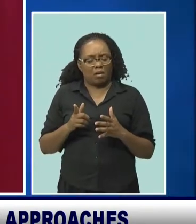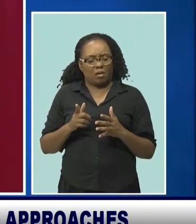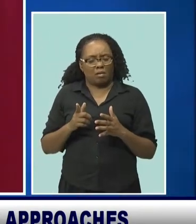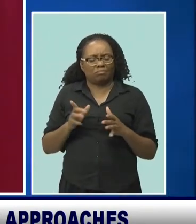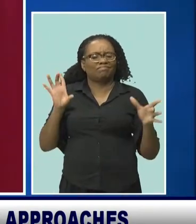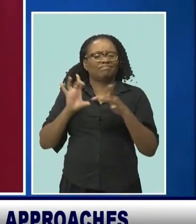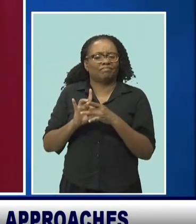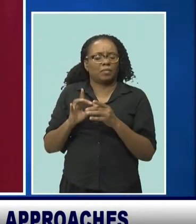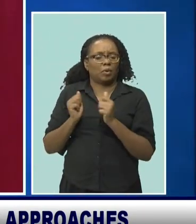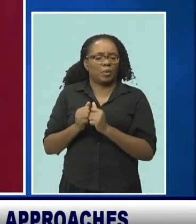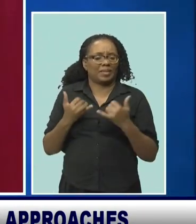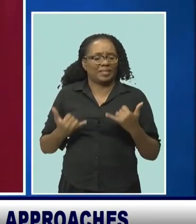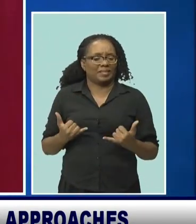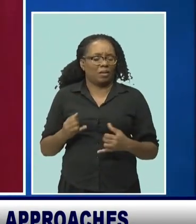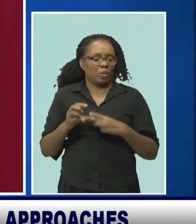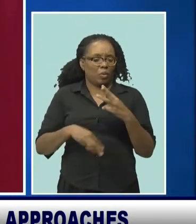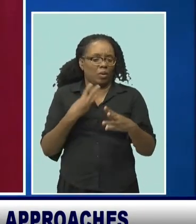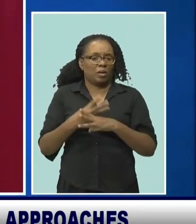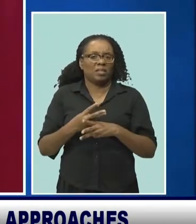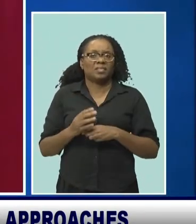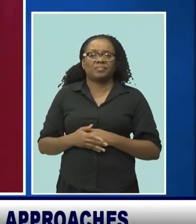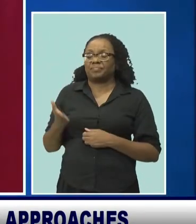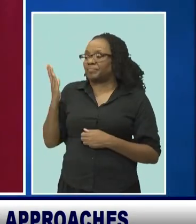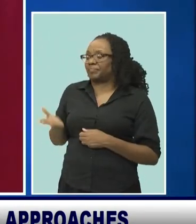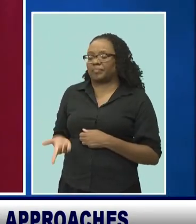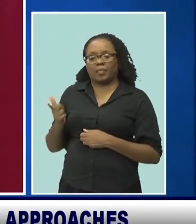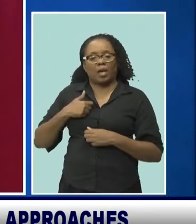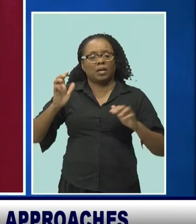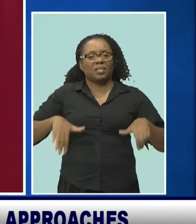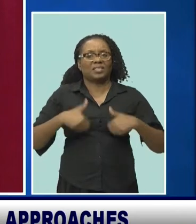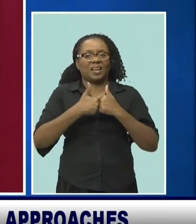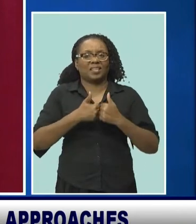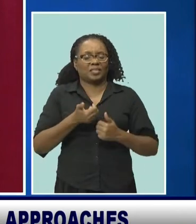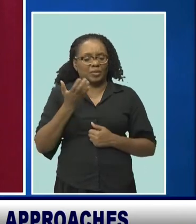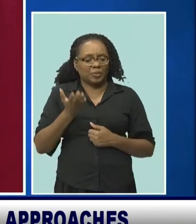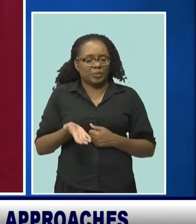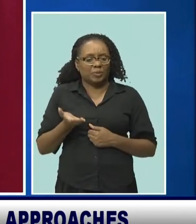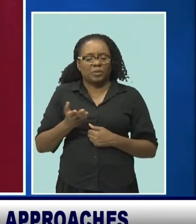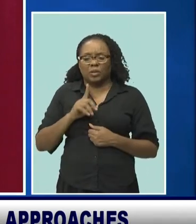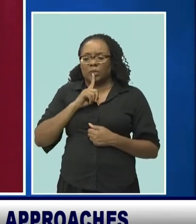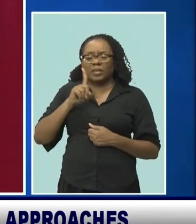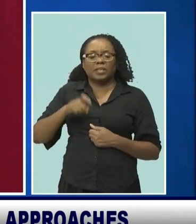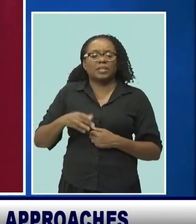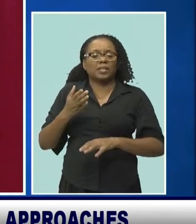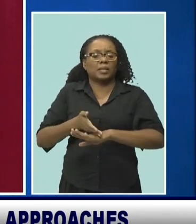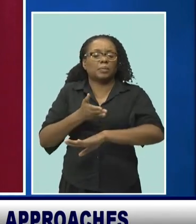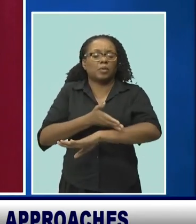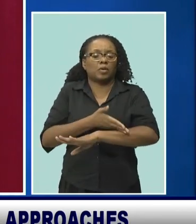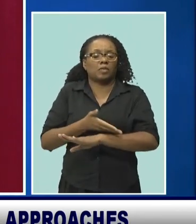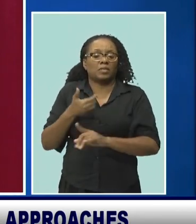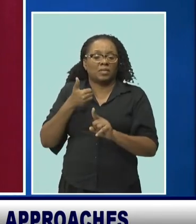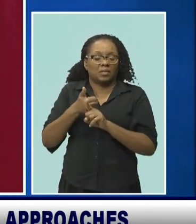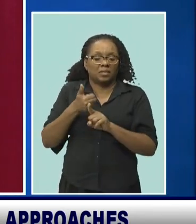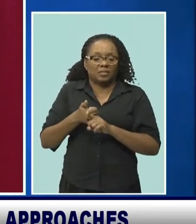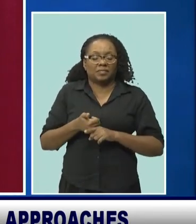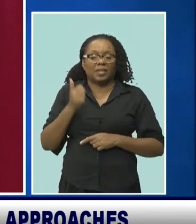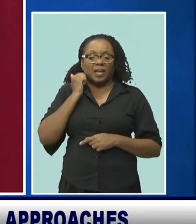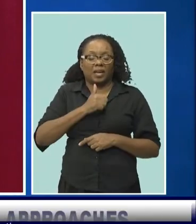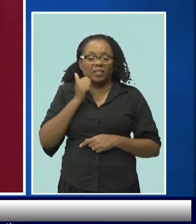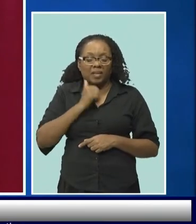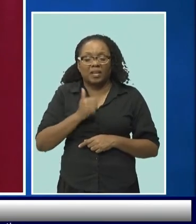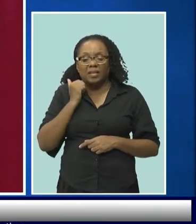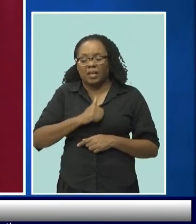I challenge you today to be constantly seeking to improve yourselves. That means daily interrogating yourselves